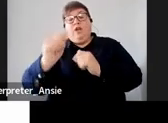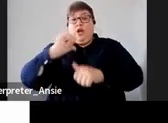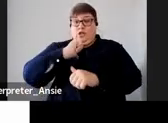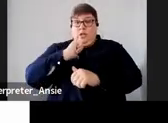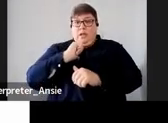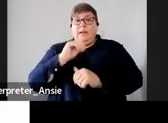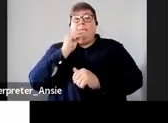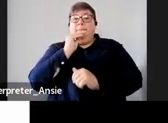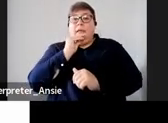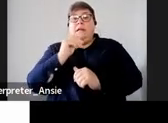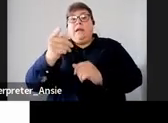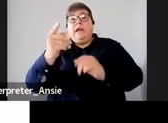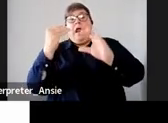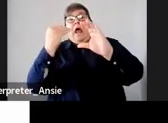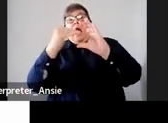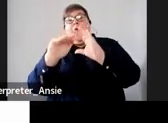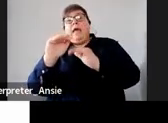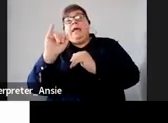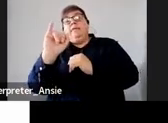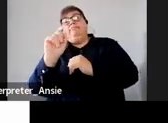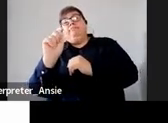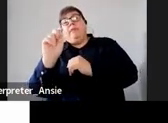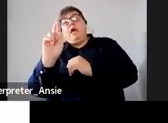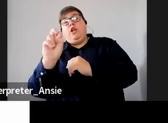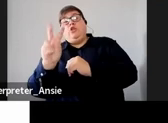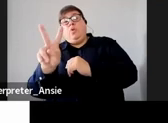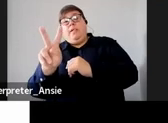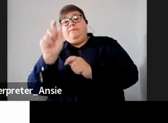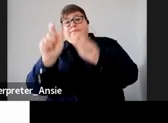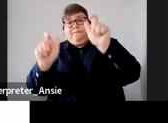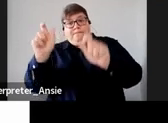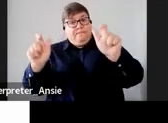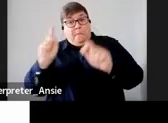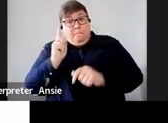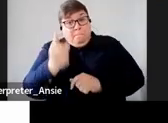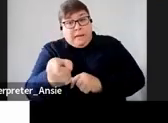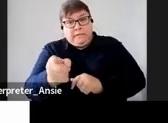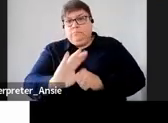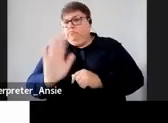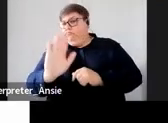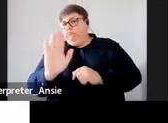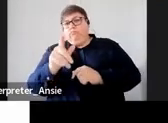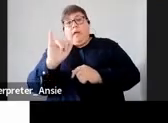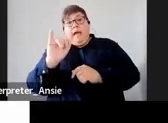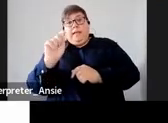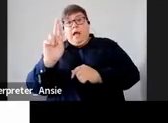don't have to submit your ITR return being an individual you are still going to submit your ITR return